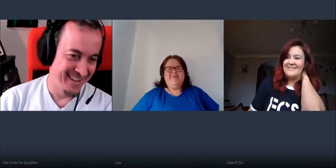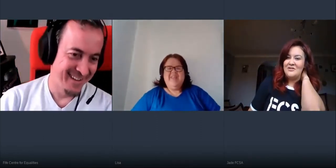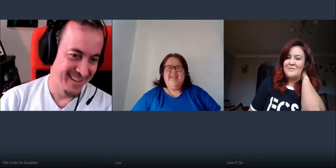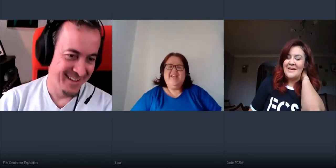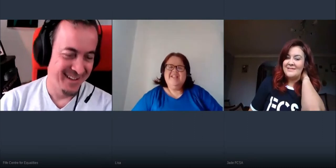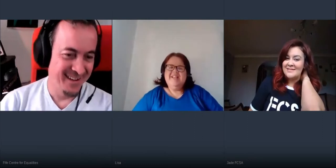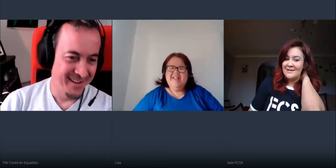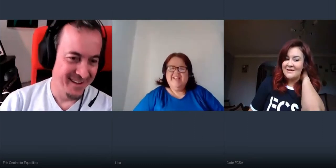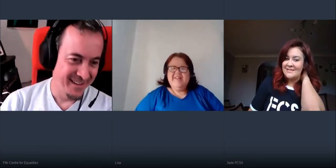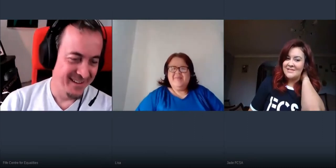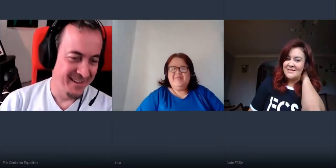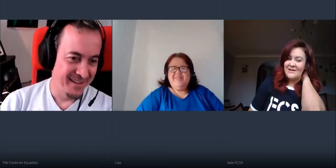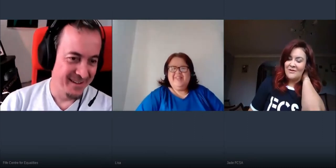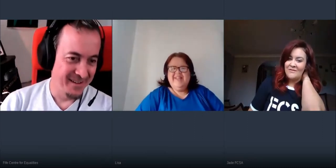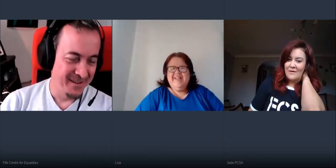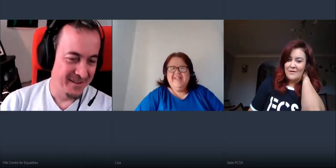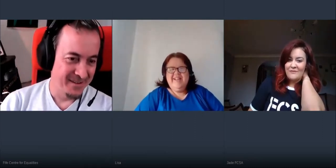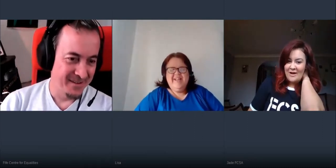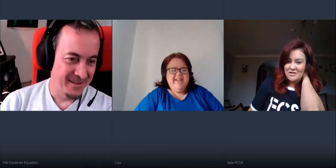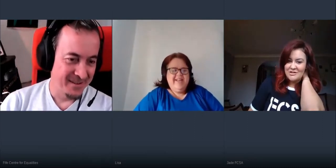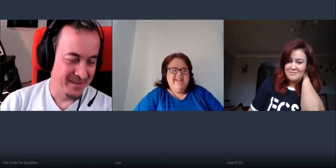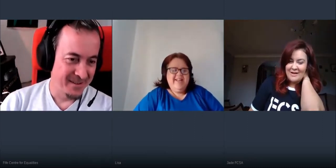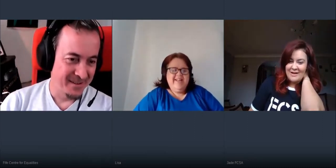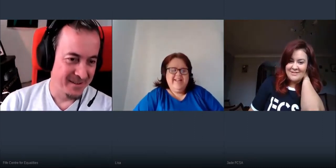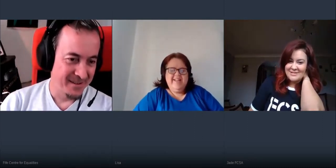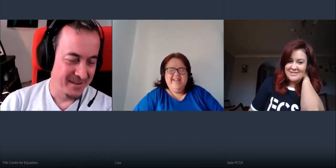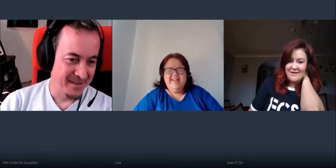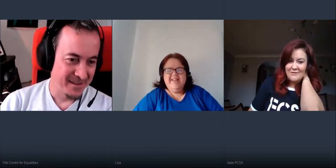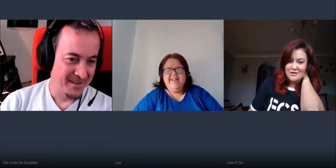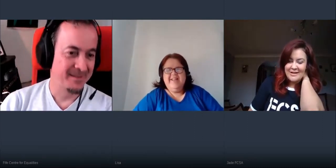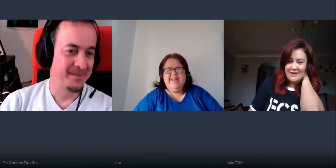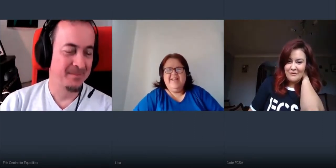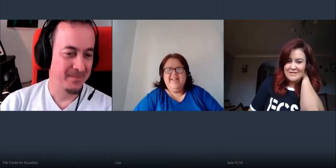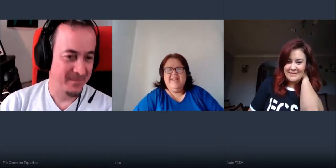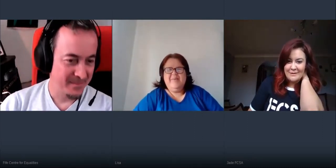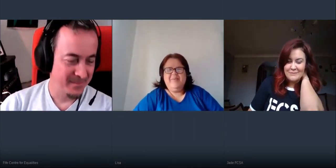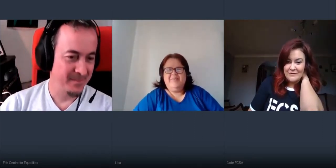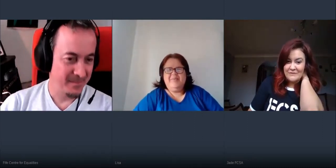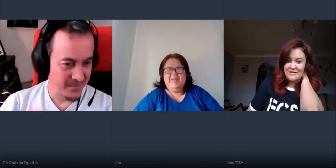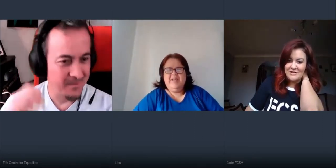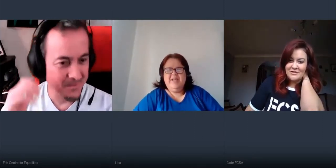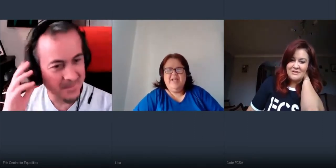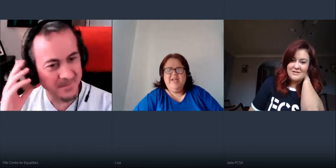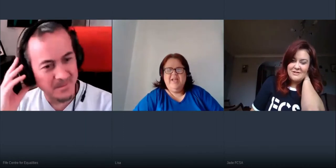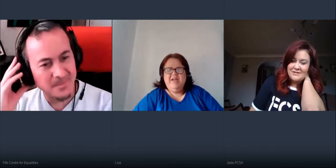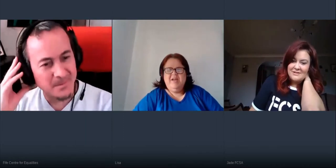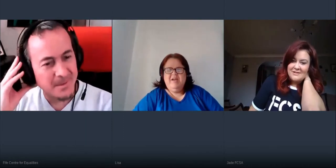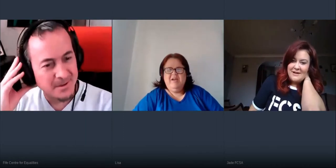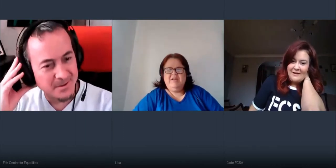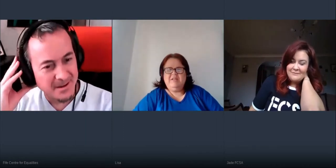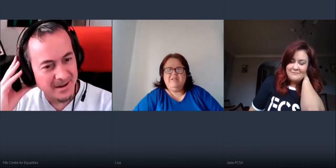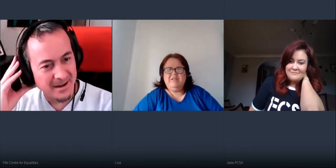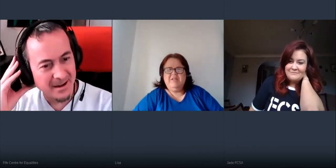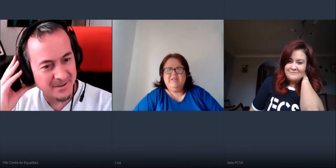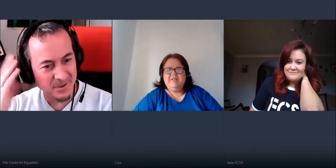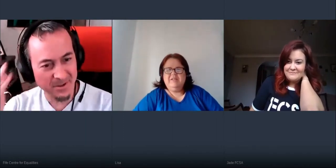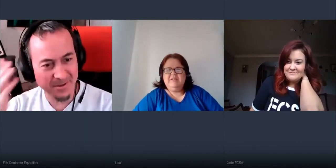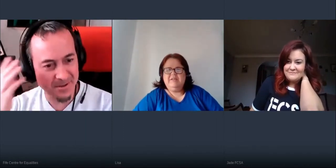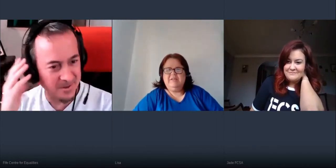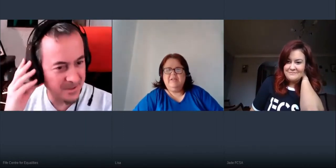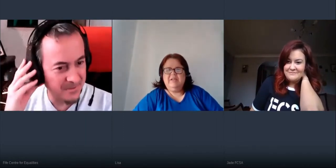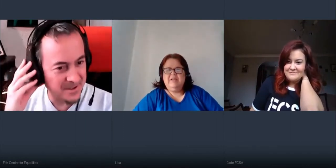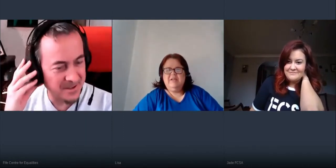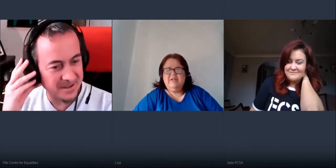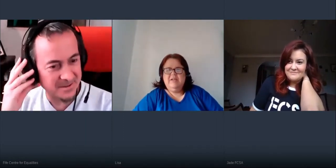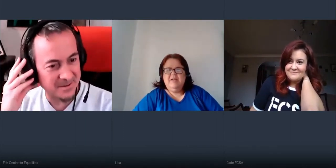you'll be getting sucked into all of our freshers planning just now we're trying to get all the signups for freshers so how's freshers gonna